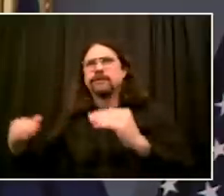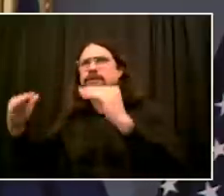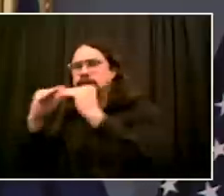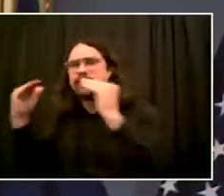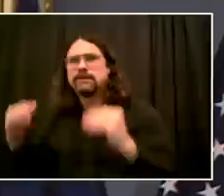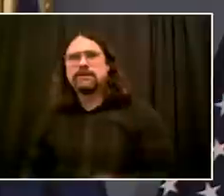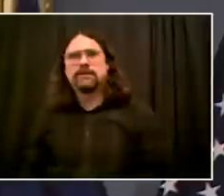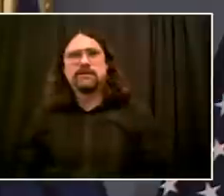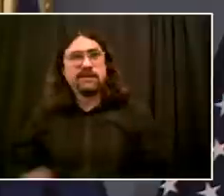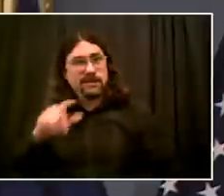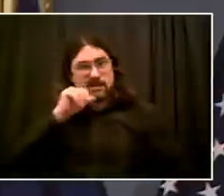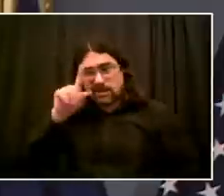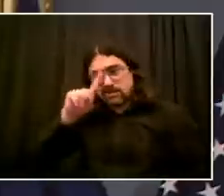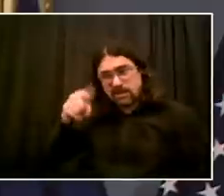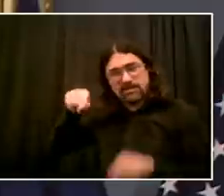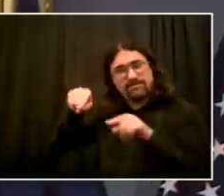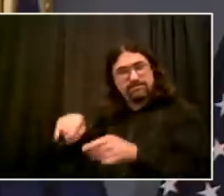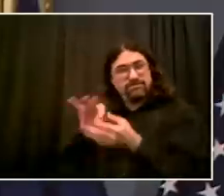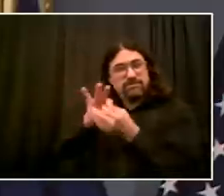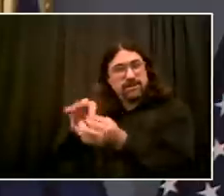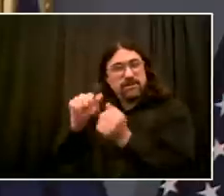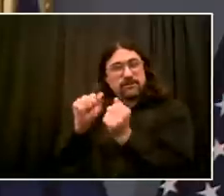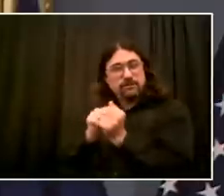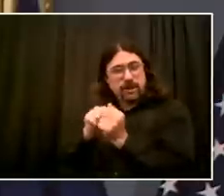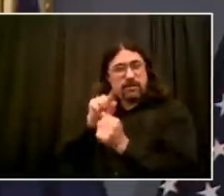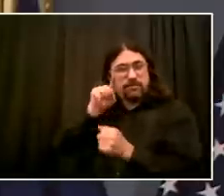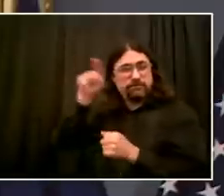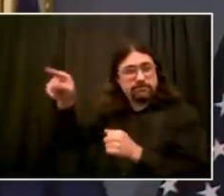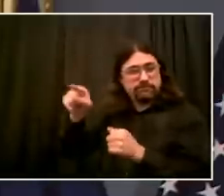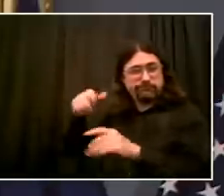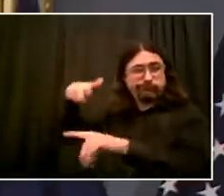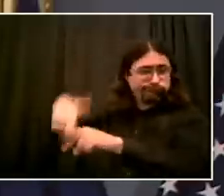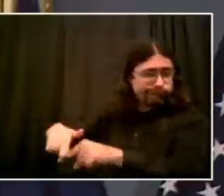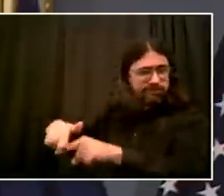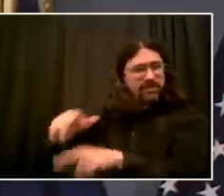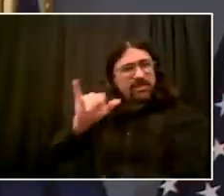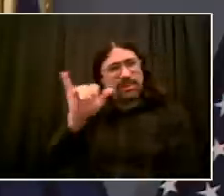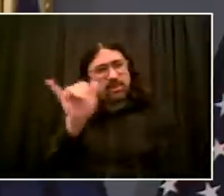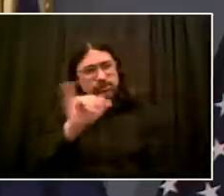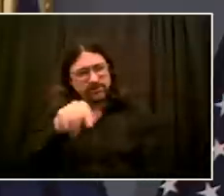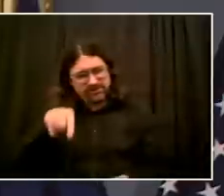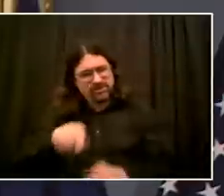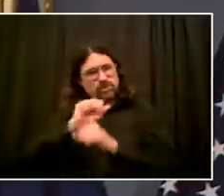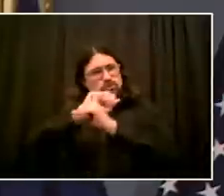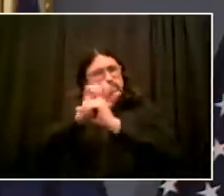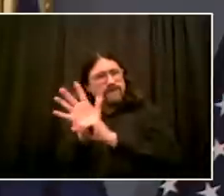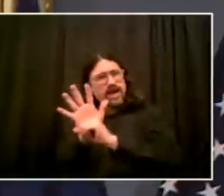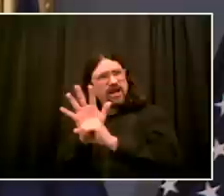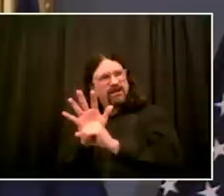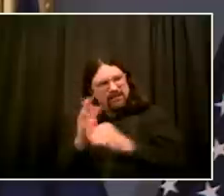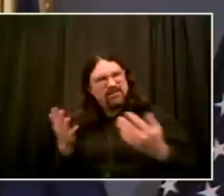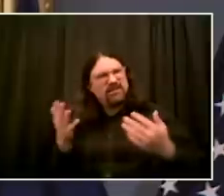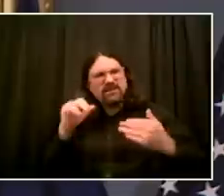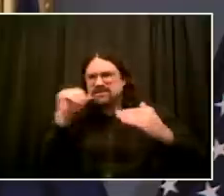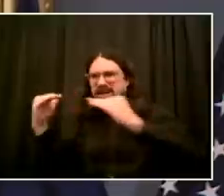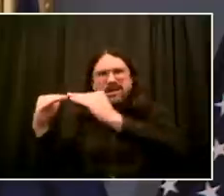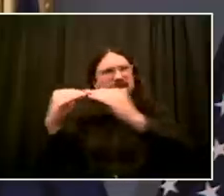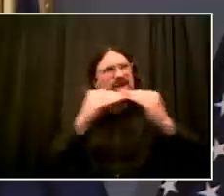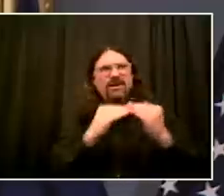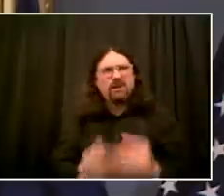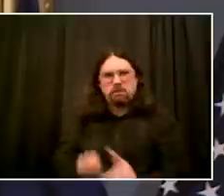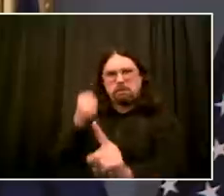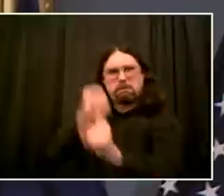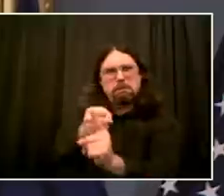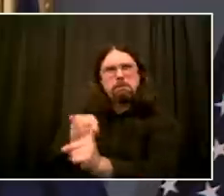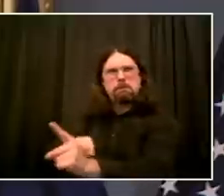spent two months cooped up indoors and we don't know what the summer brings. So I think you're hitting the nail on the head that there is an X factor